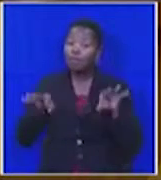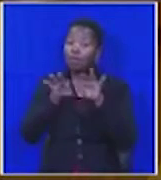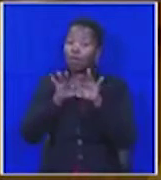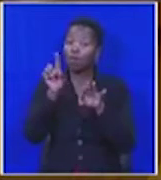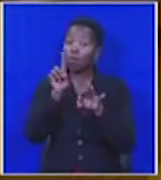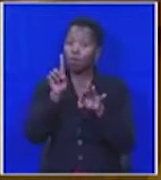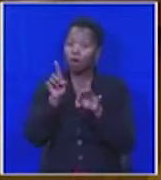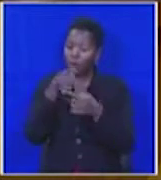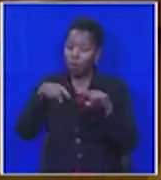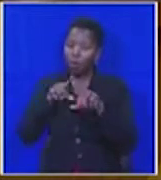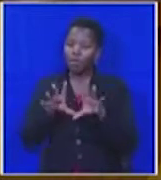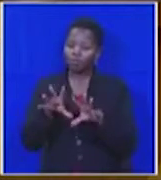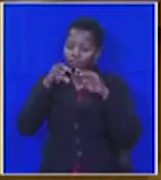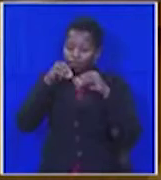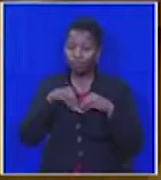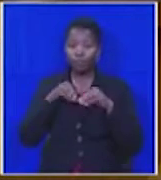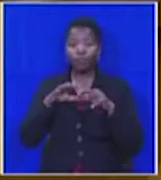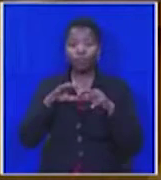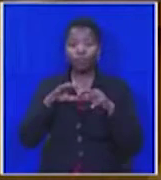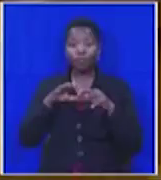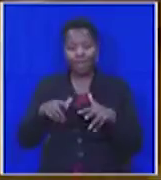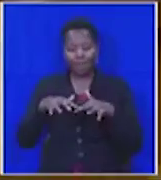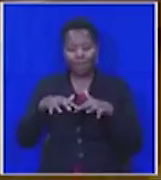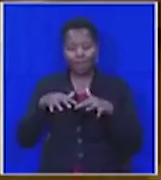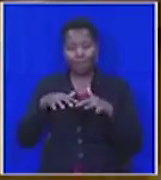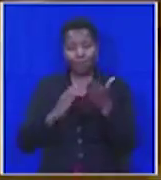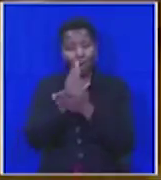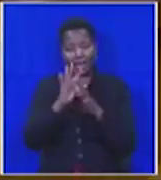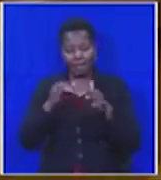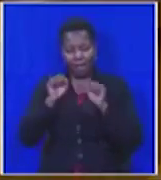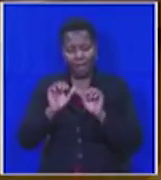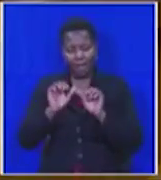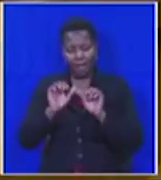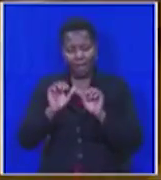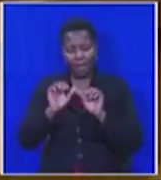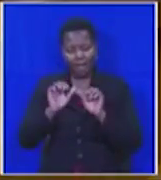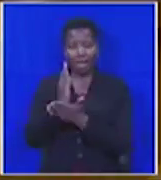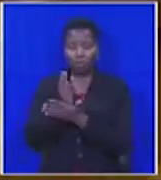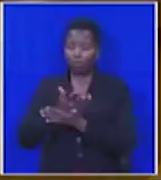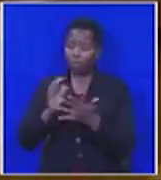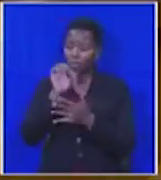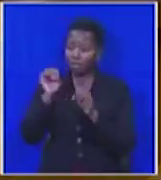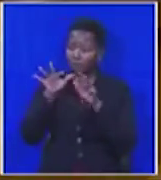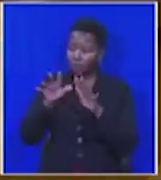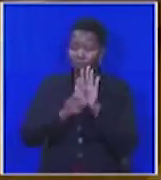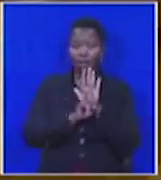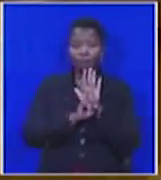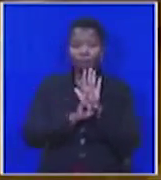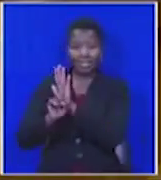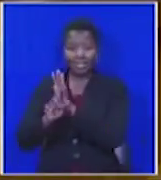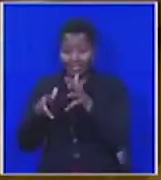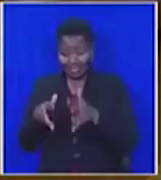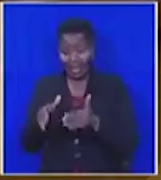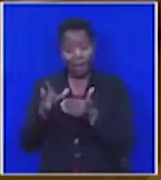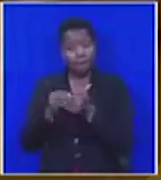entrenched this important right in our Parliament, precisely to ensure that the representatives that the people of South Africa sent to this House to represent